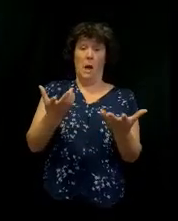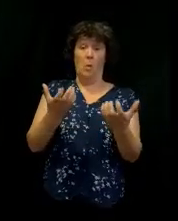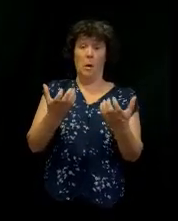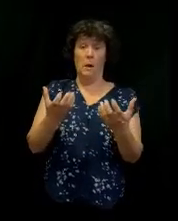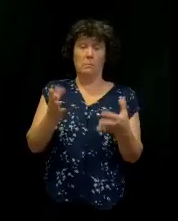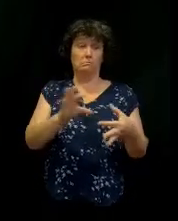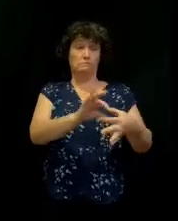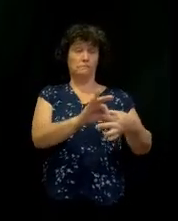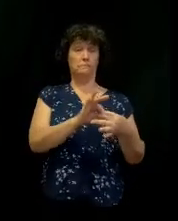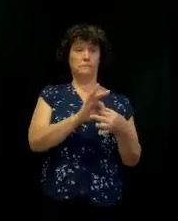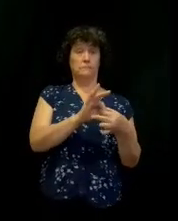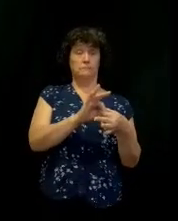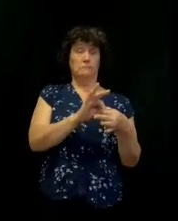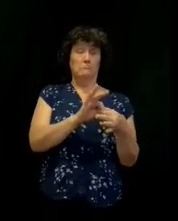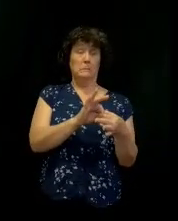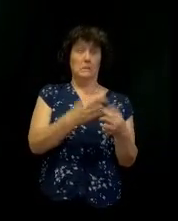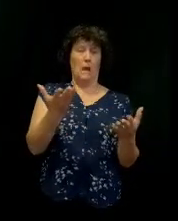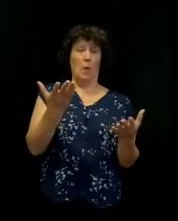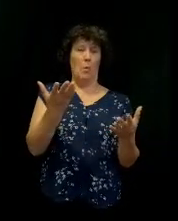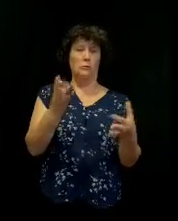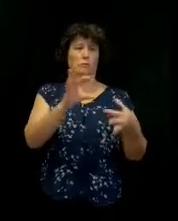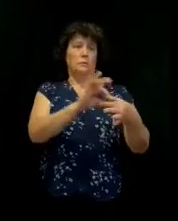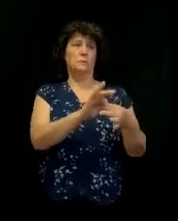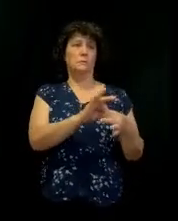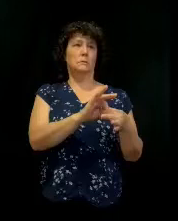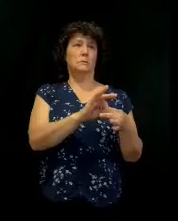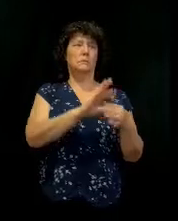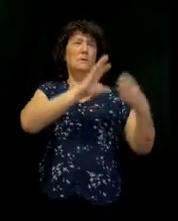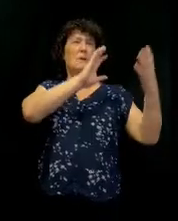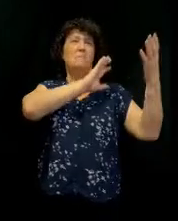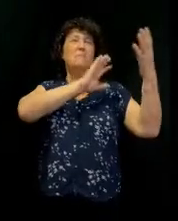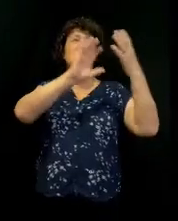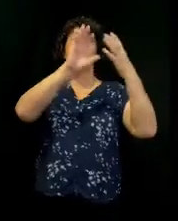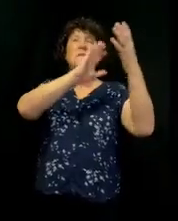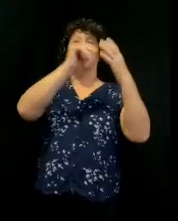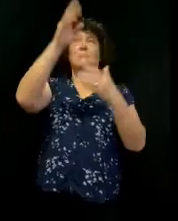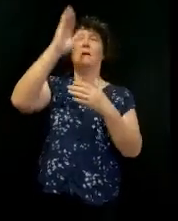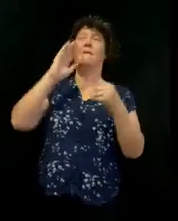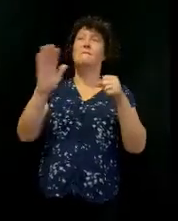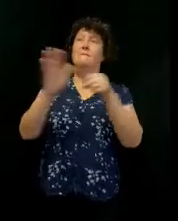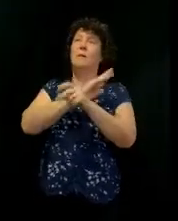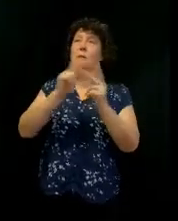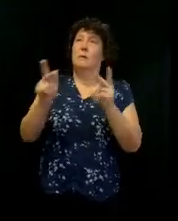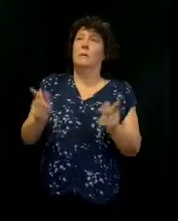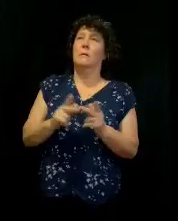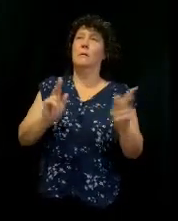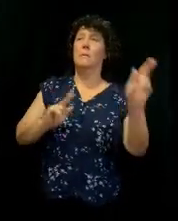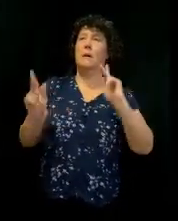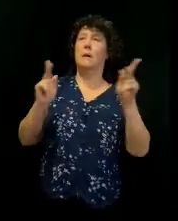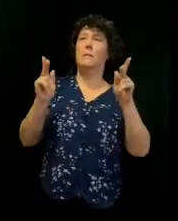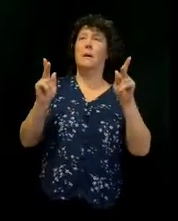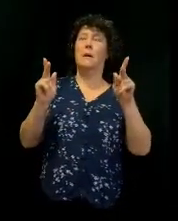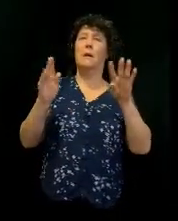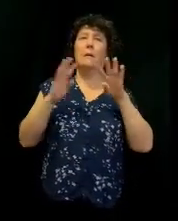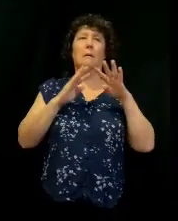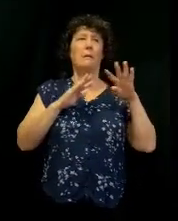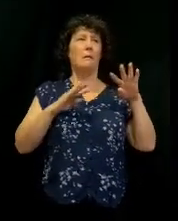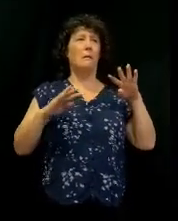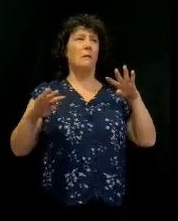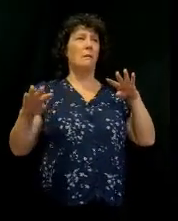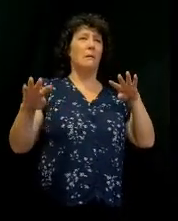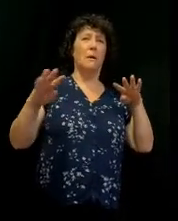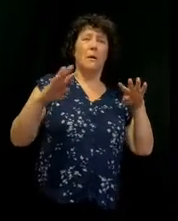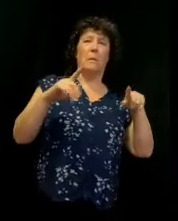Right there. I want to be a part of a church service like that. Where the cloud of God, the glory of God, fell in a place that people, all of everybody was on the floor.